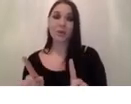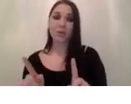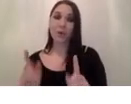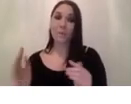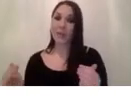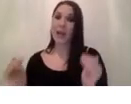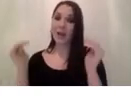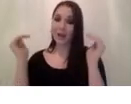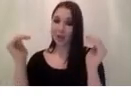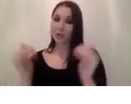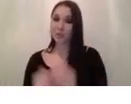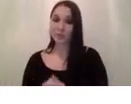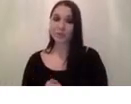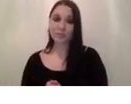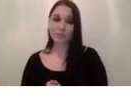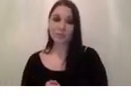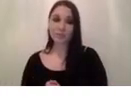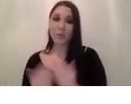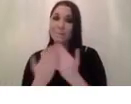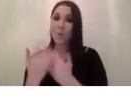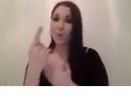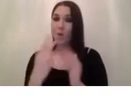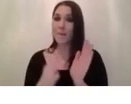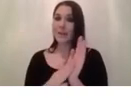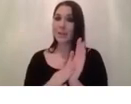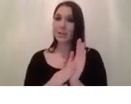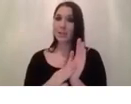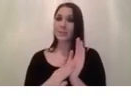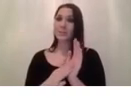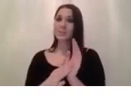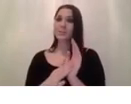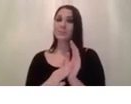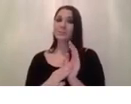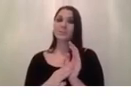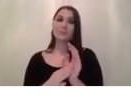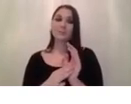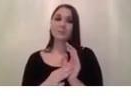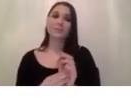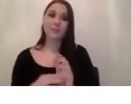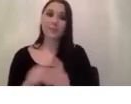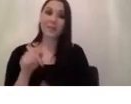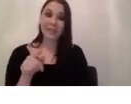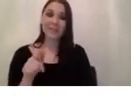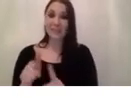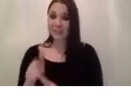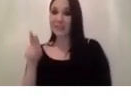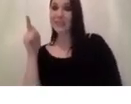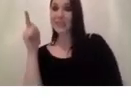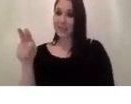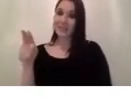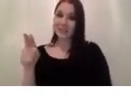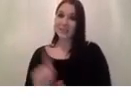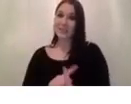uh more than one meter so having this distance having this uh difference